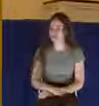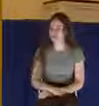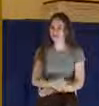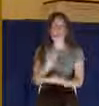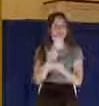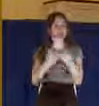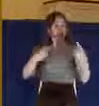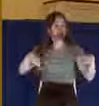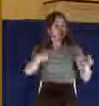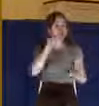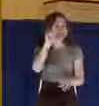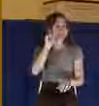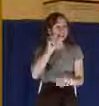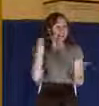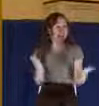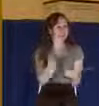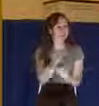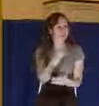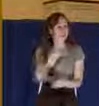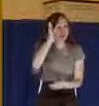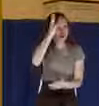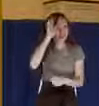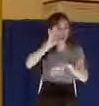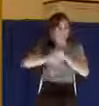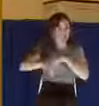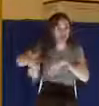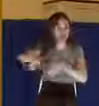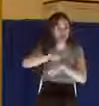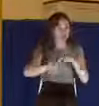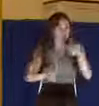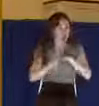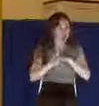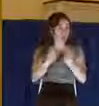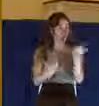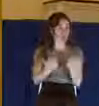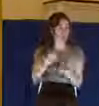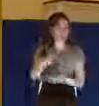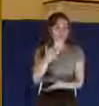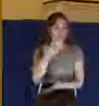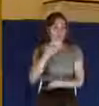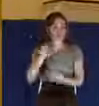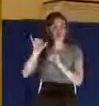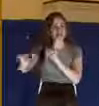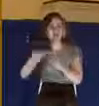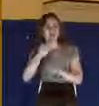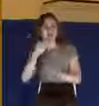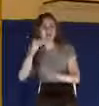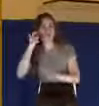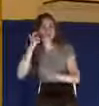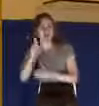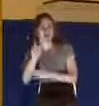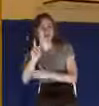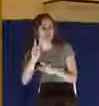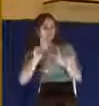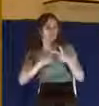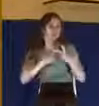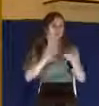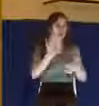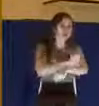teenagers are here today because your parents are making you come. You would rather be home watching TV or surfing the net.